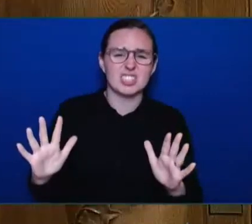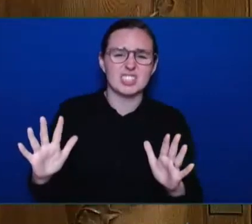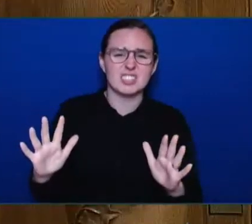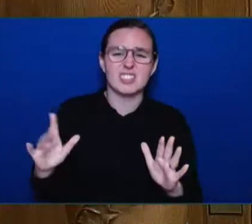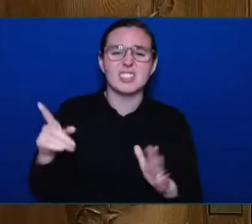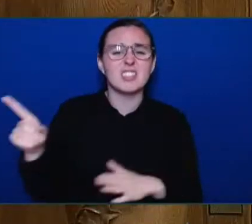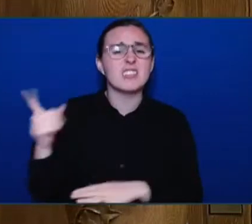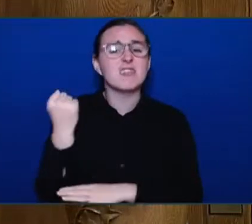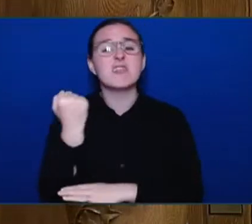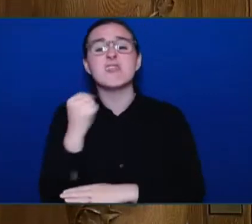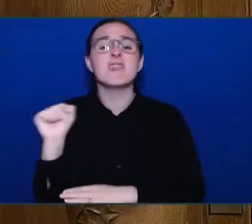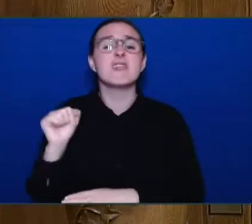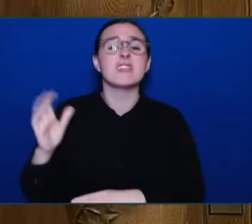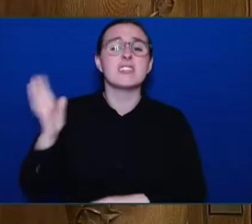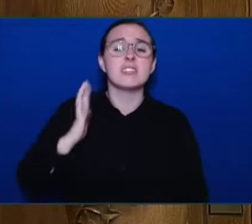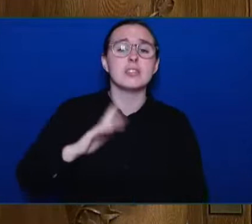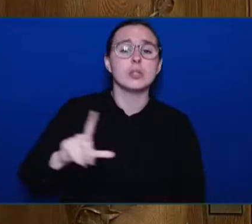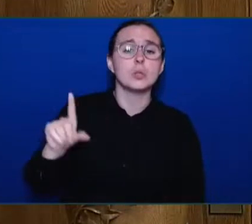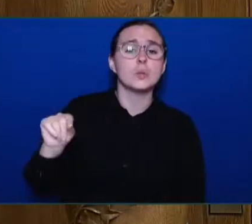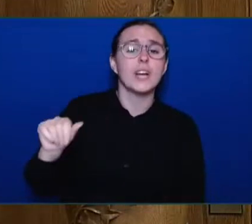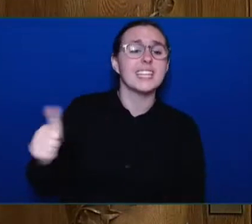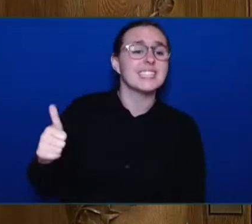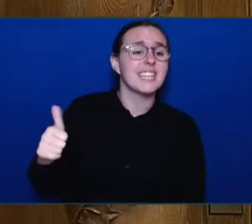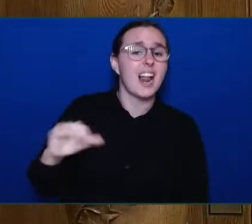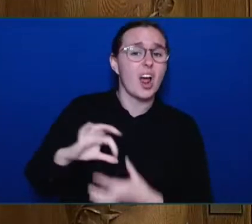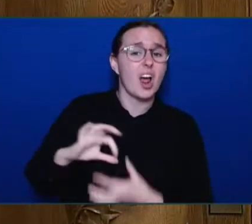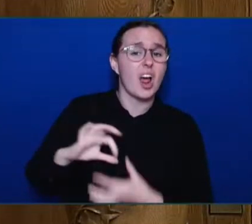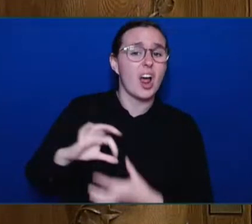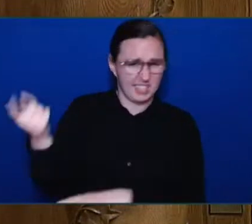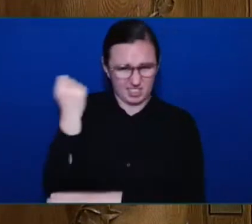I encourage members not to get personal.